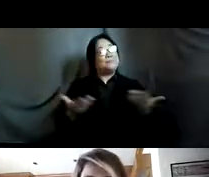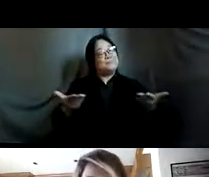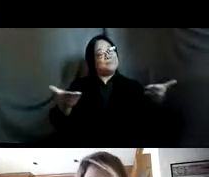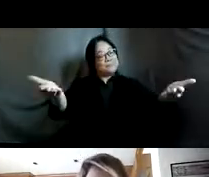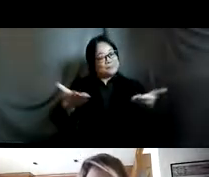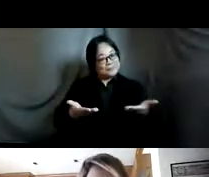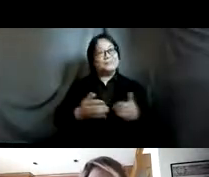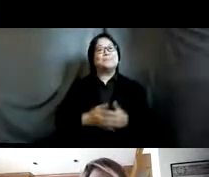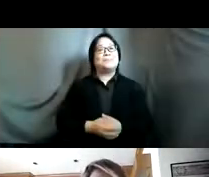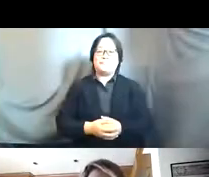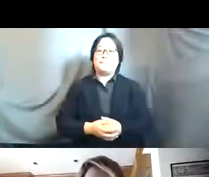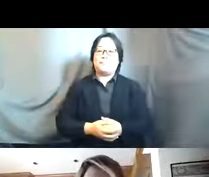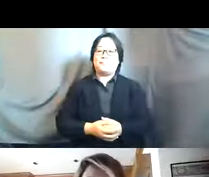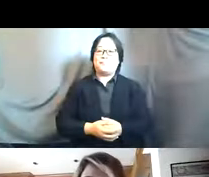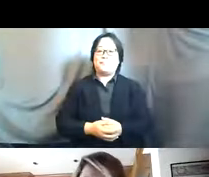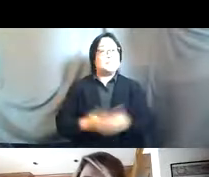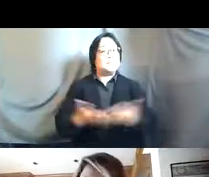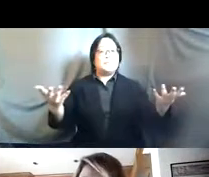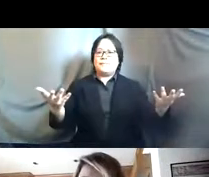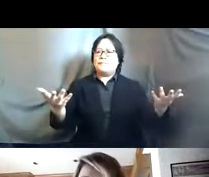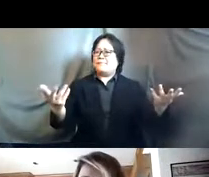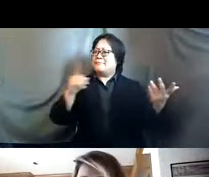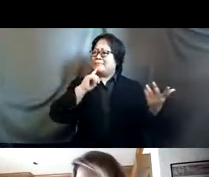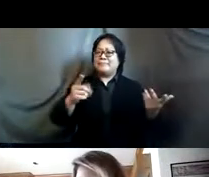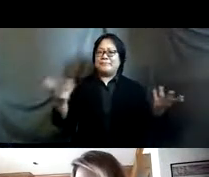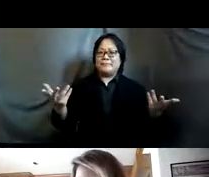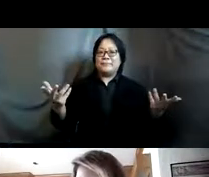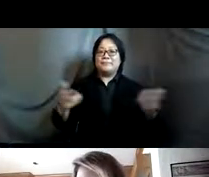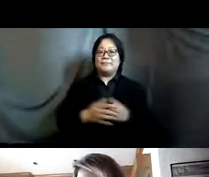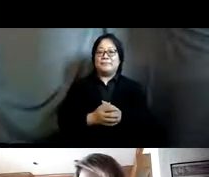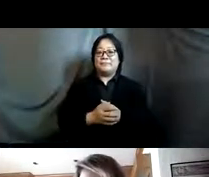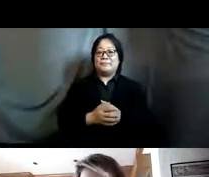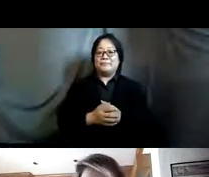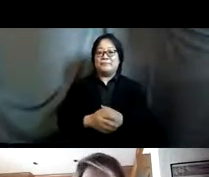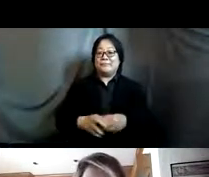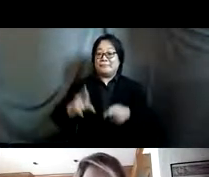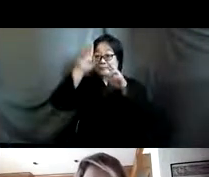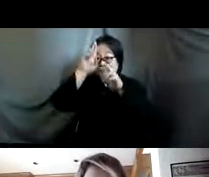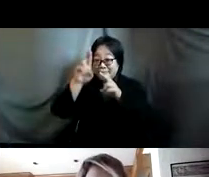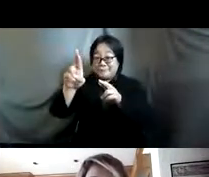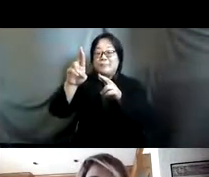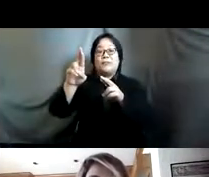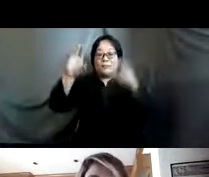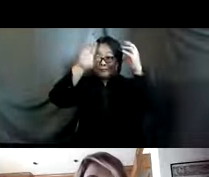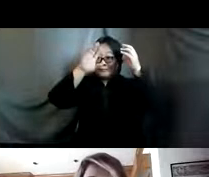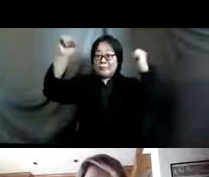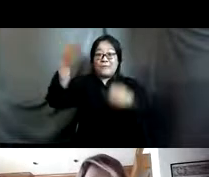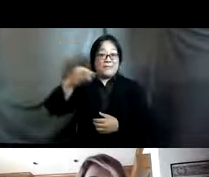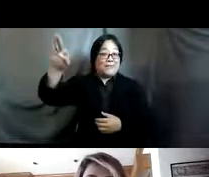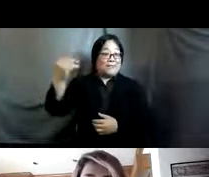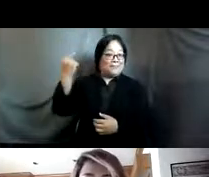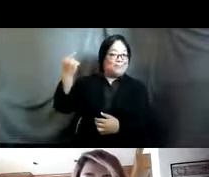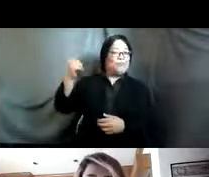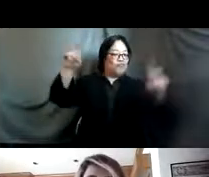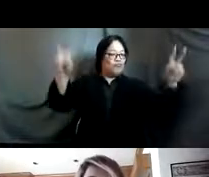and uh so what really uh our honorable excellency the ambassador has already spoken about the gender equality